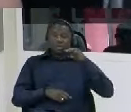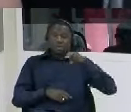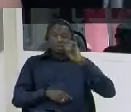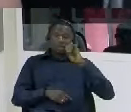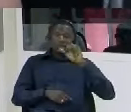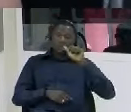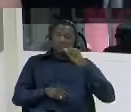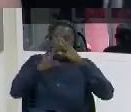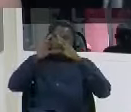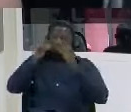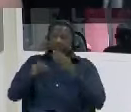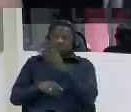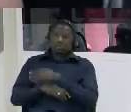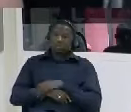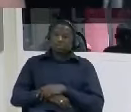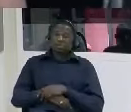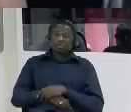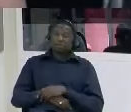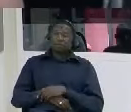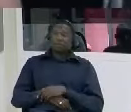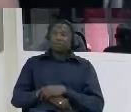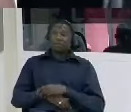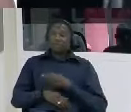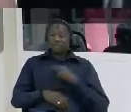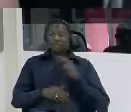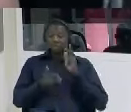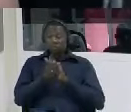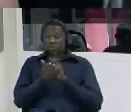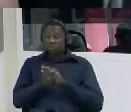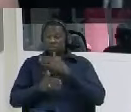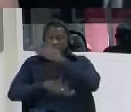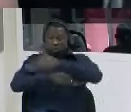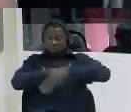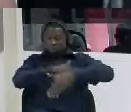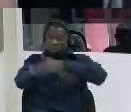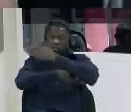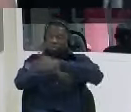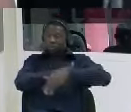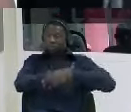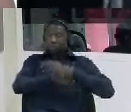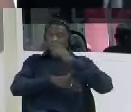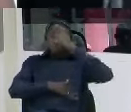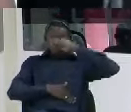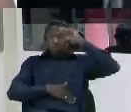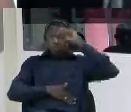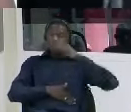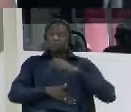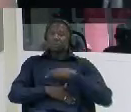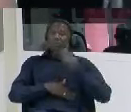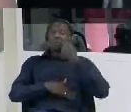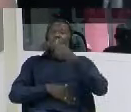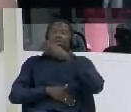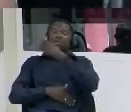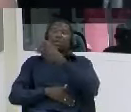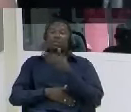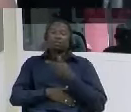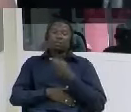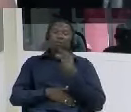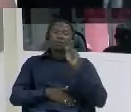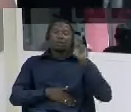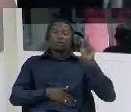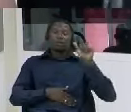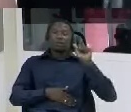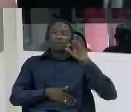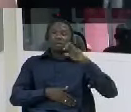to the border police in karen whether was there any officers who sneak in senegal